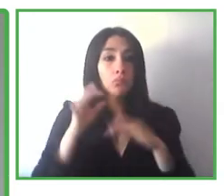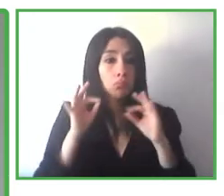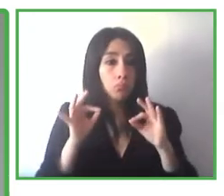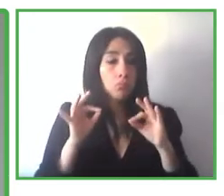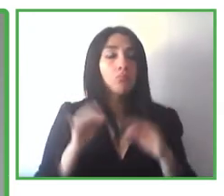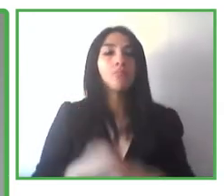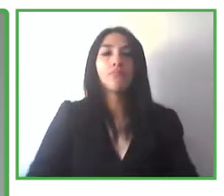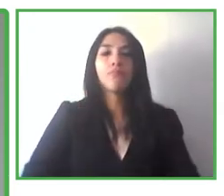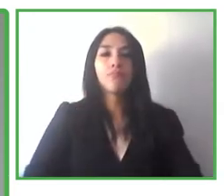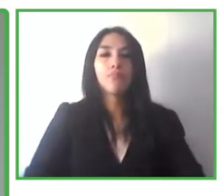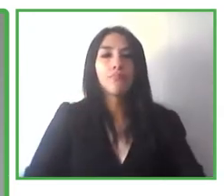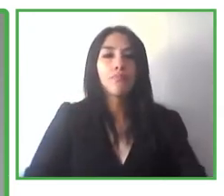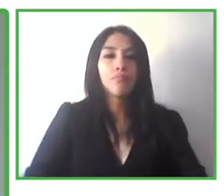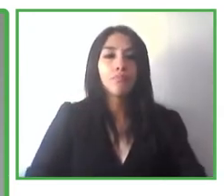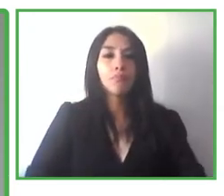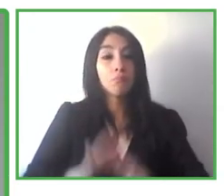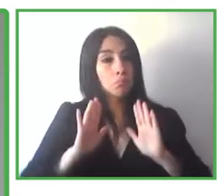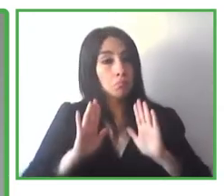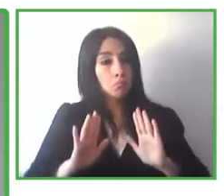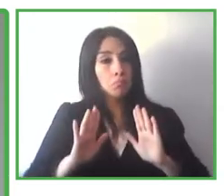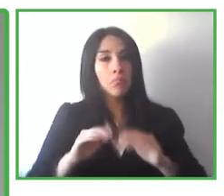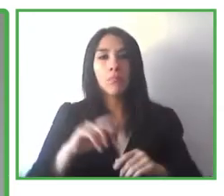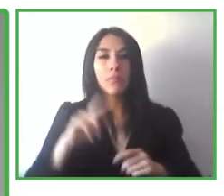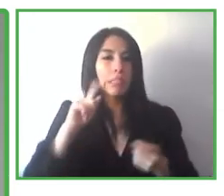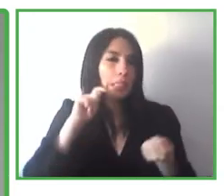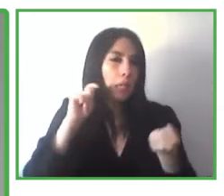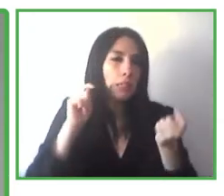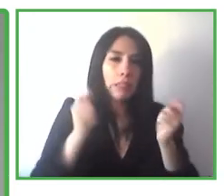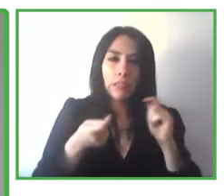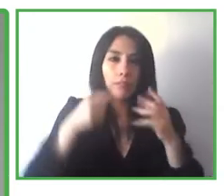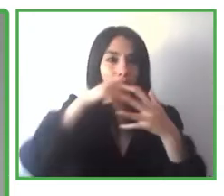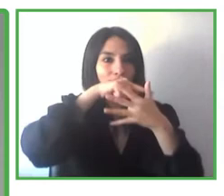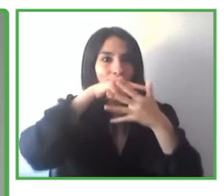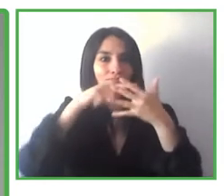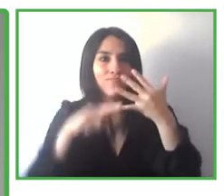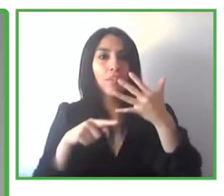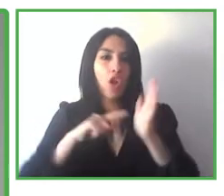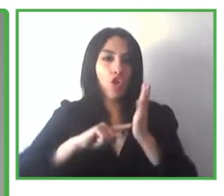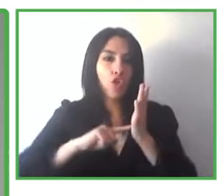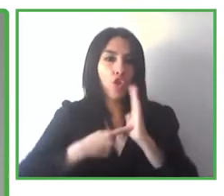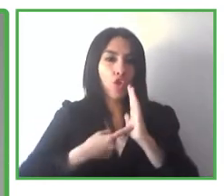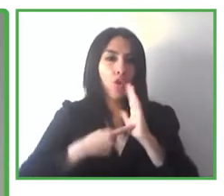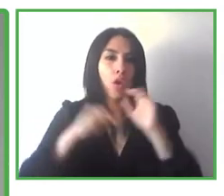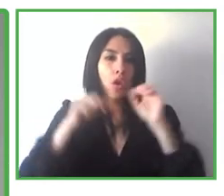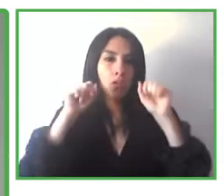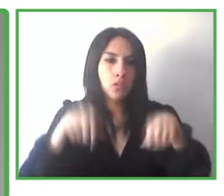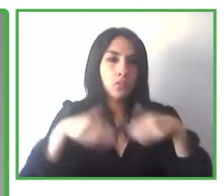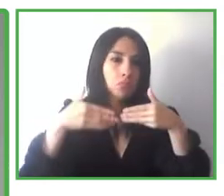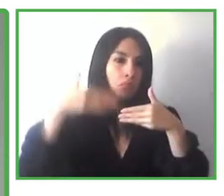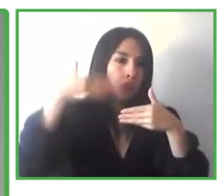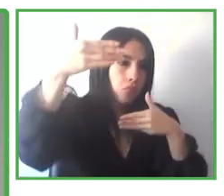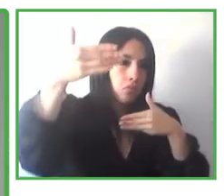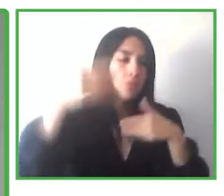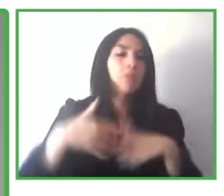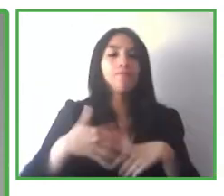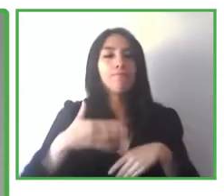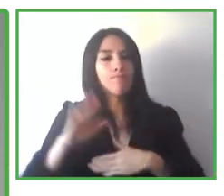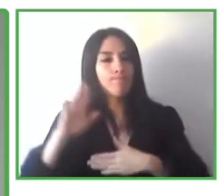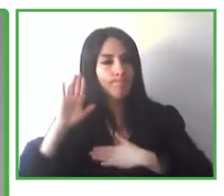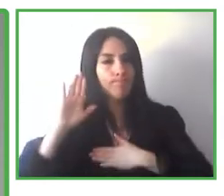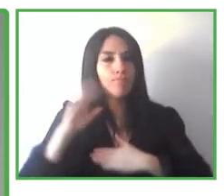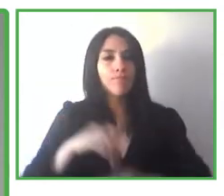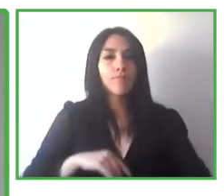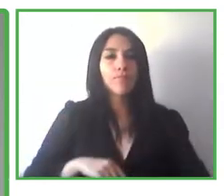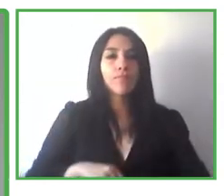in their lives. Now, for all the technologies to actually fulfill that promise, it's very important that the technologies